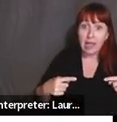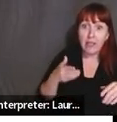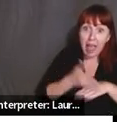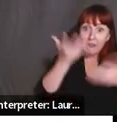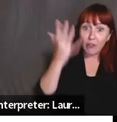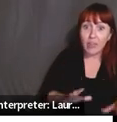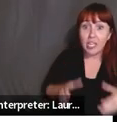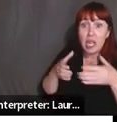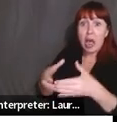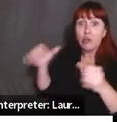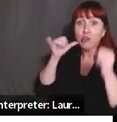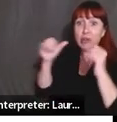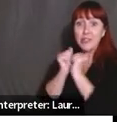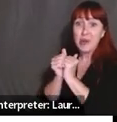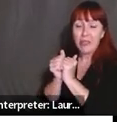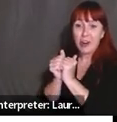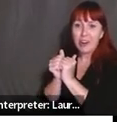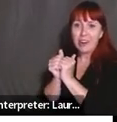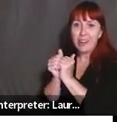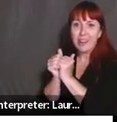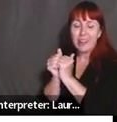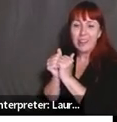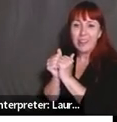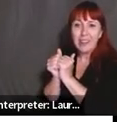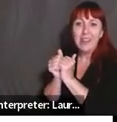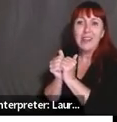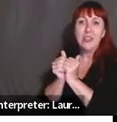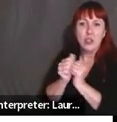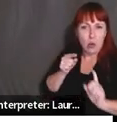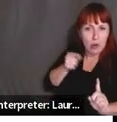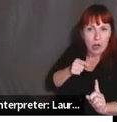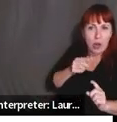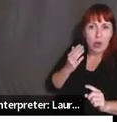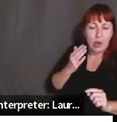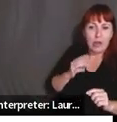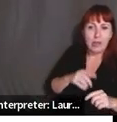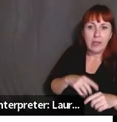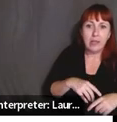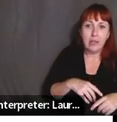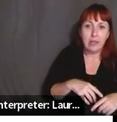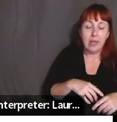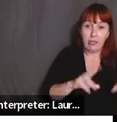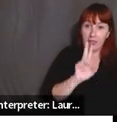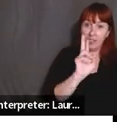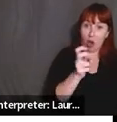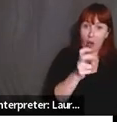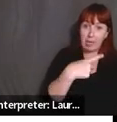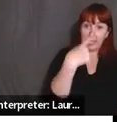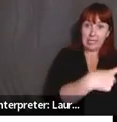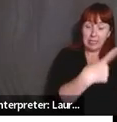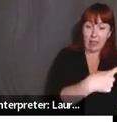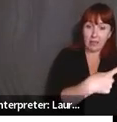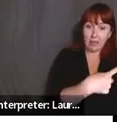drink after. So there's something about not knowing the difference between the, the topic and the individual.